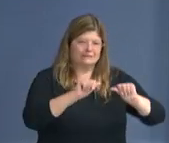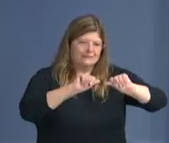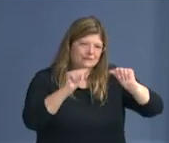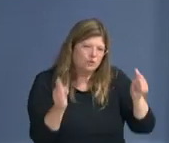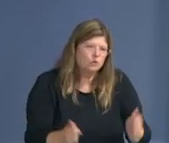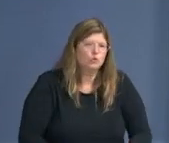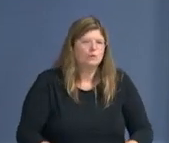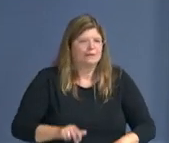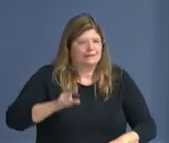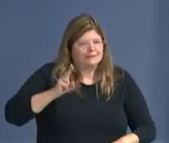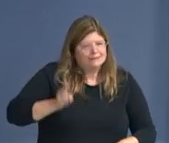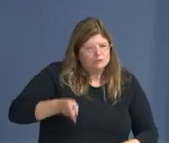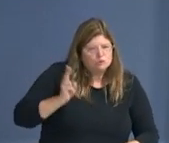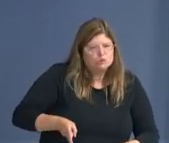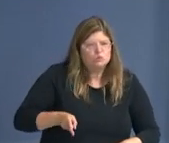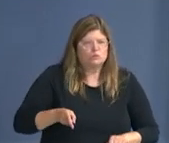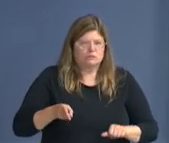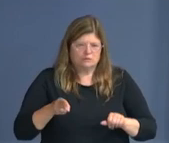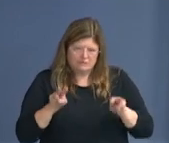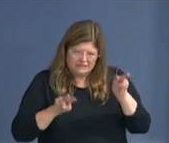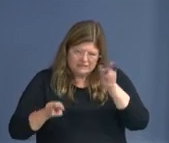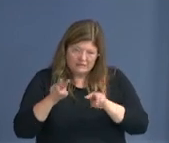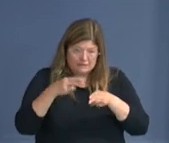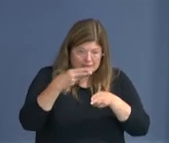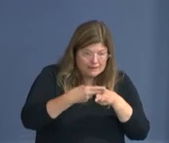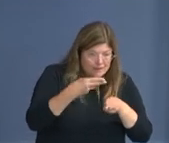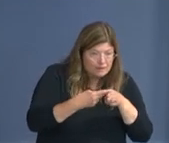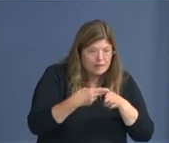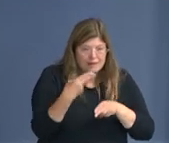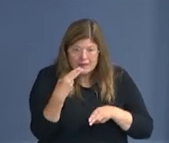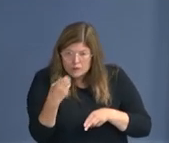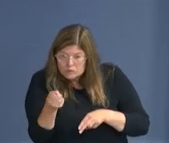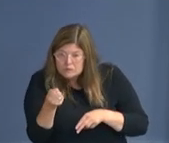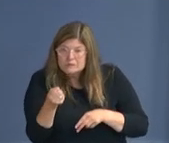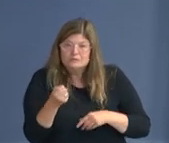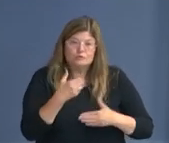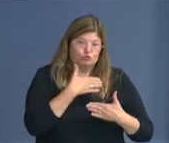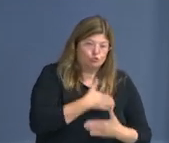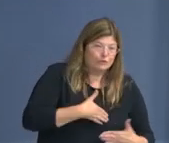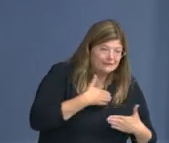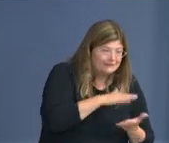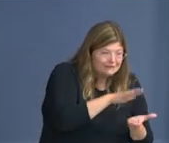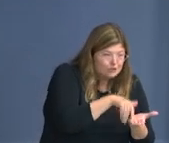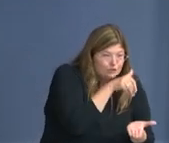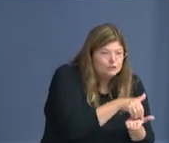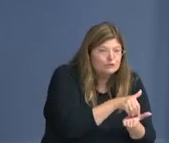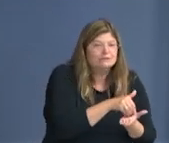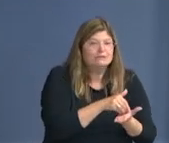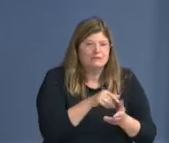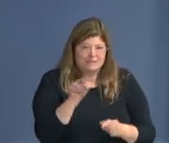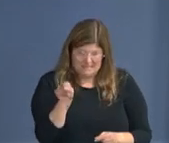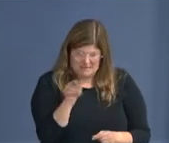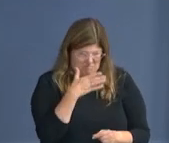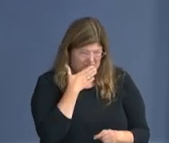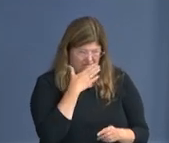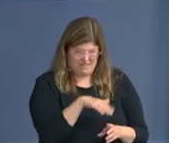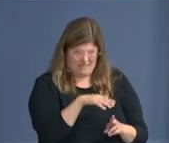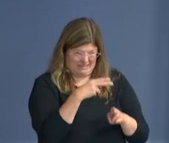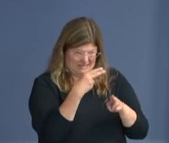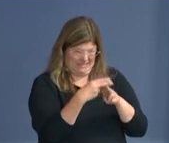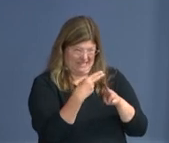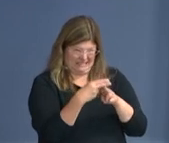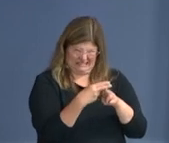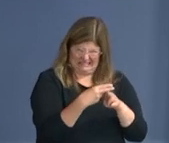references like the naming of a school or rec center or any other types of things like that in the